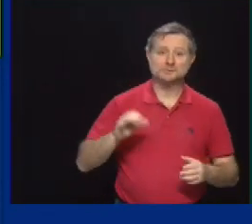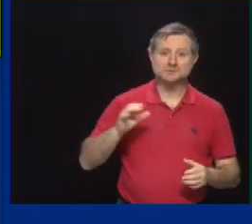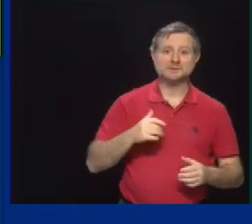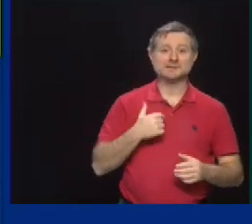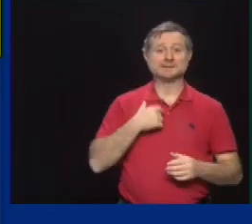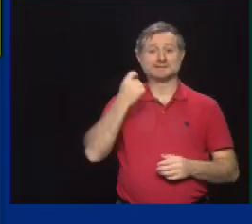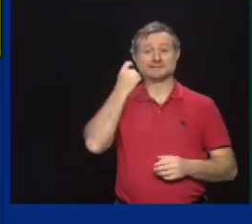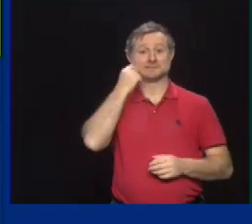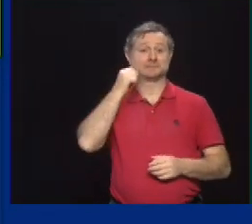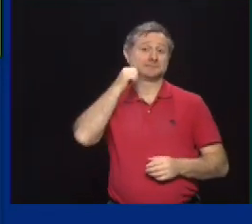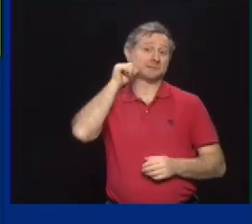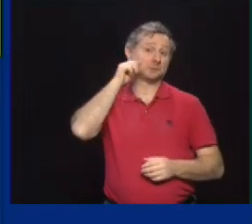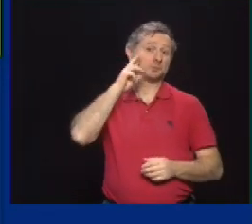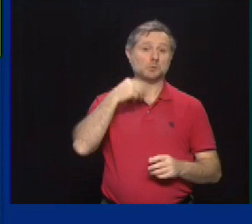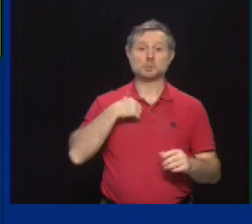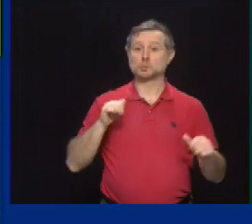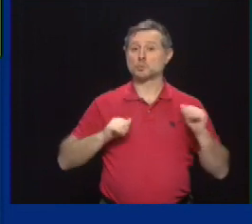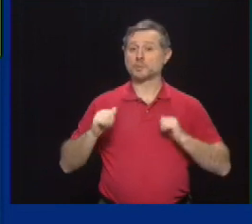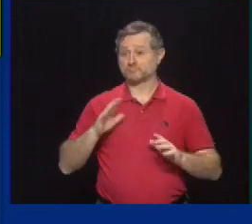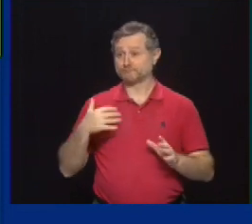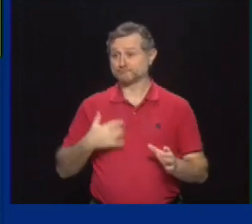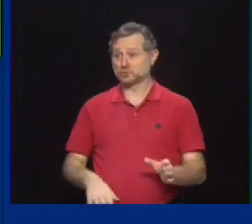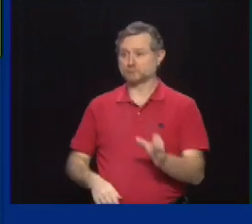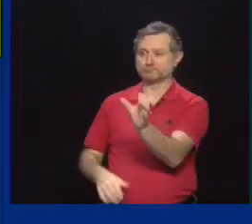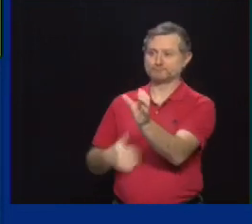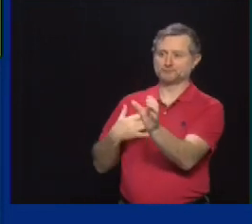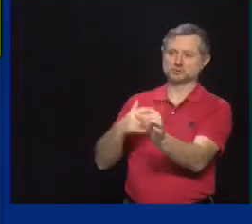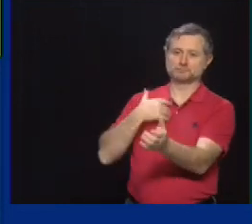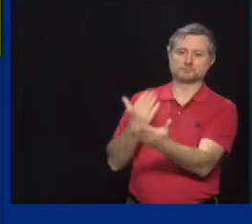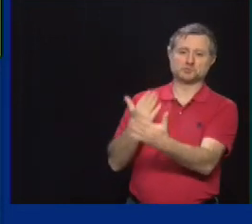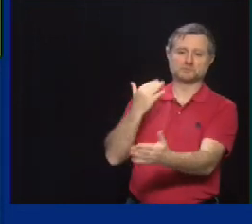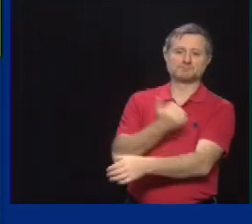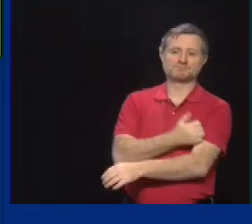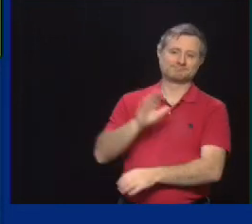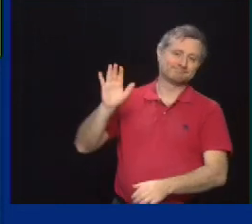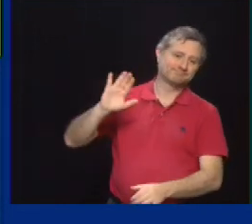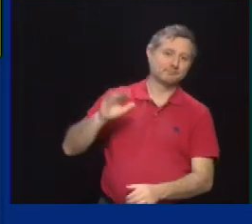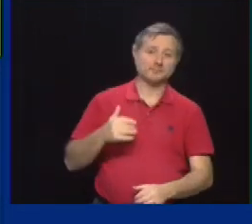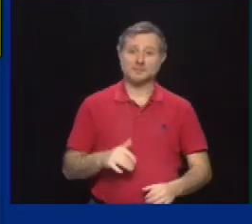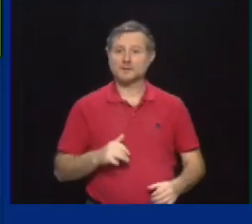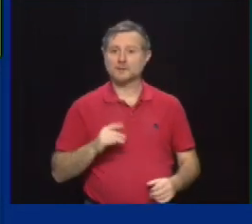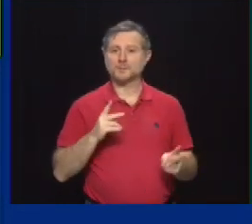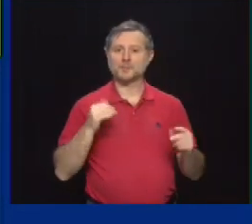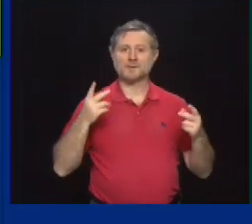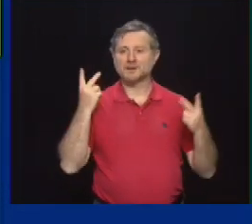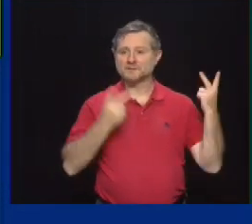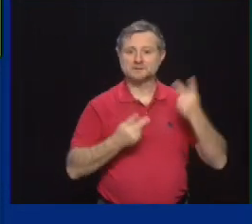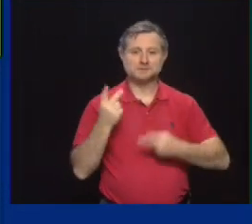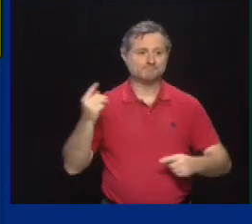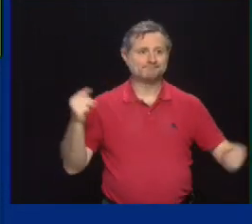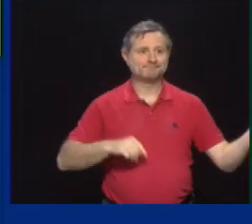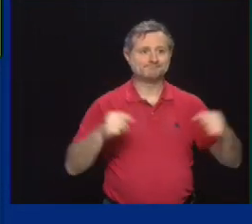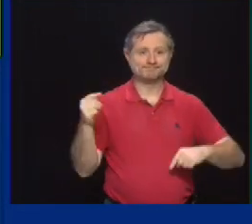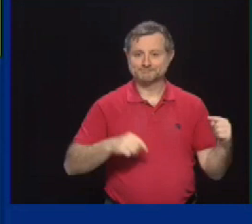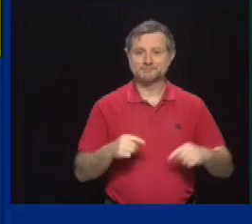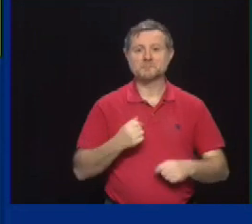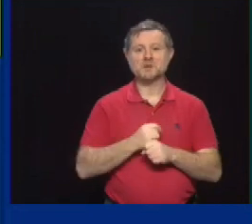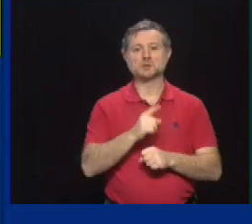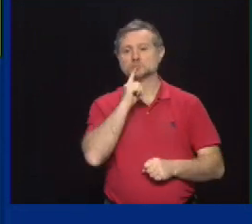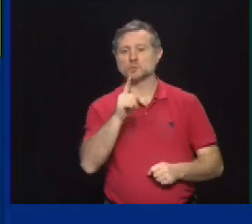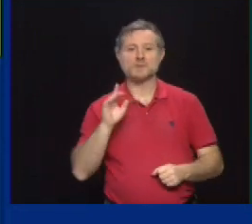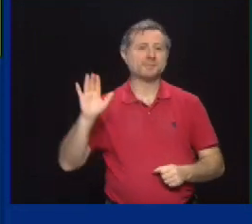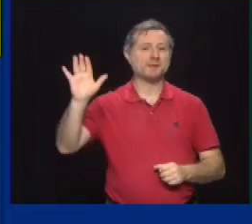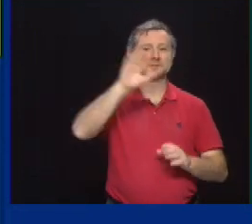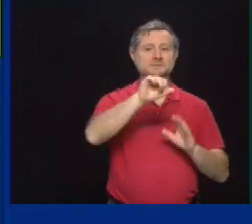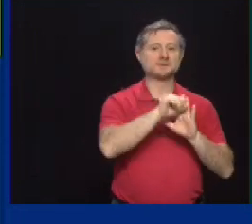pass to walk in the door. That's great. But as people come from other parts of the country and around the world, we want to make sure that their states have the same blueprint that we